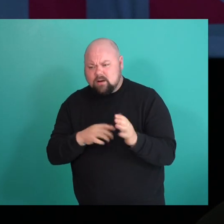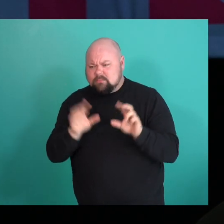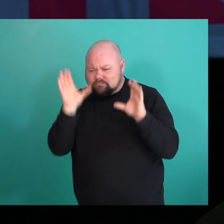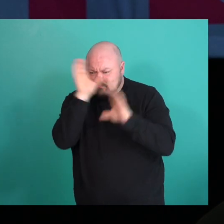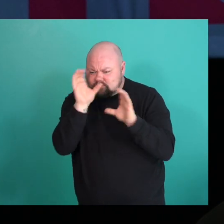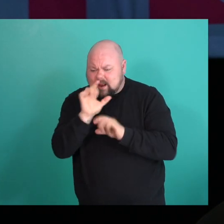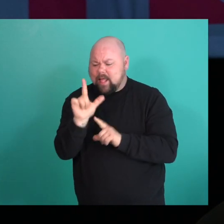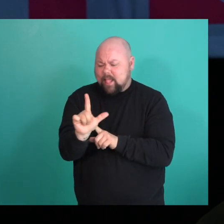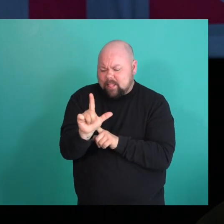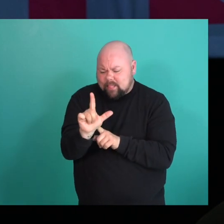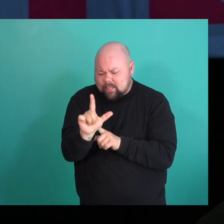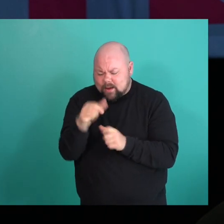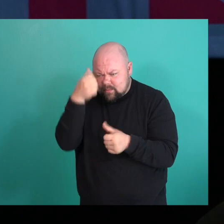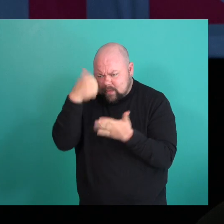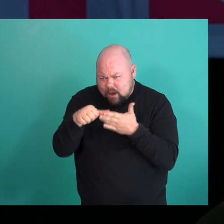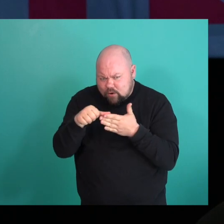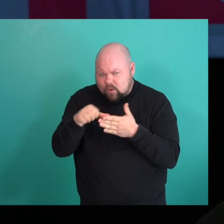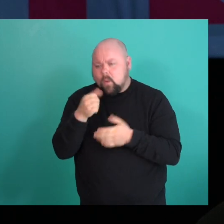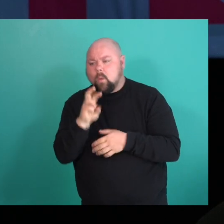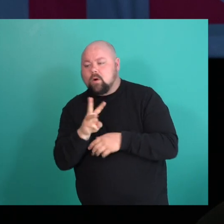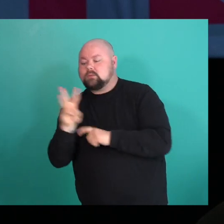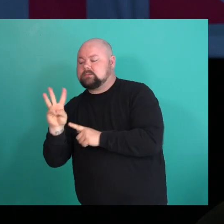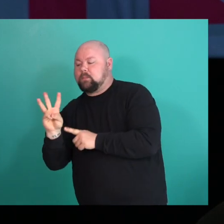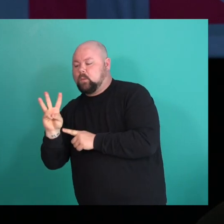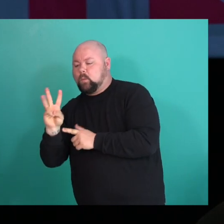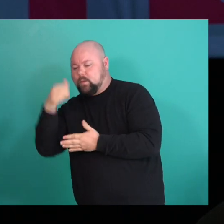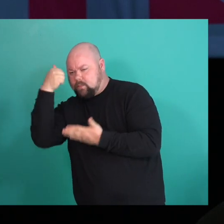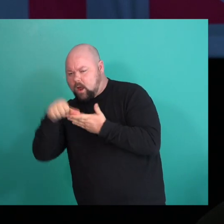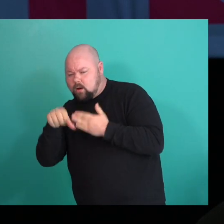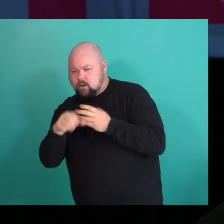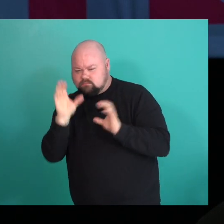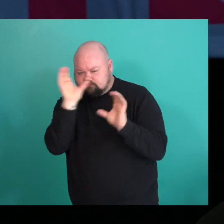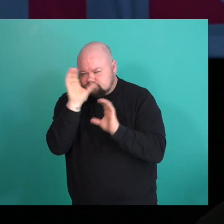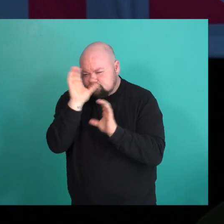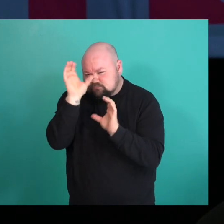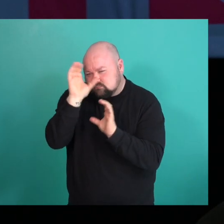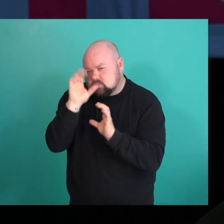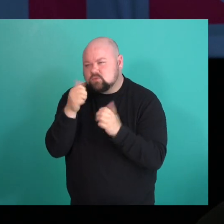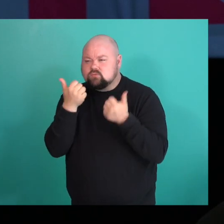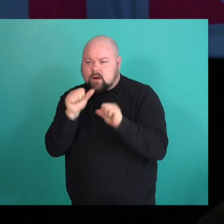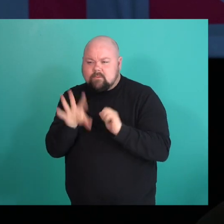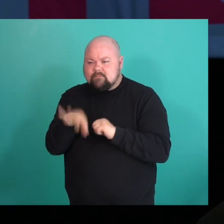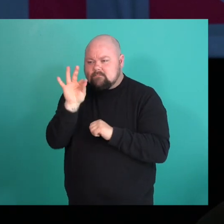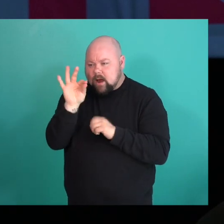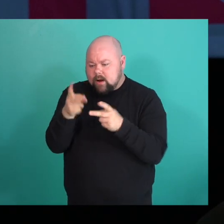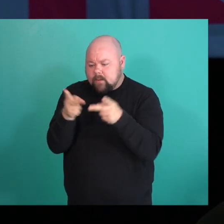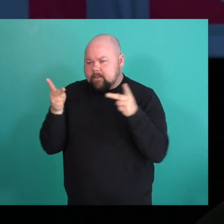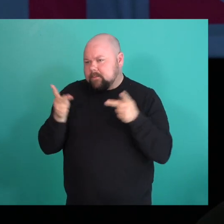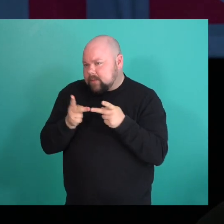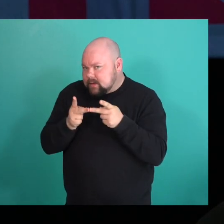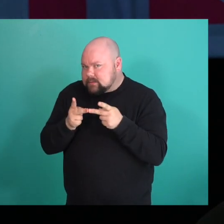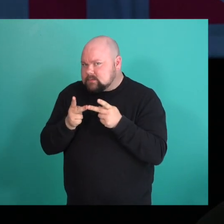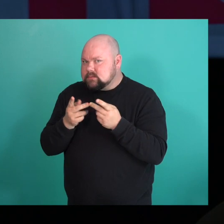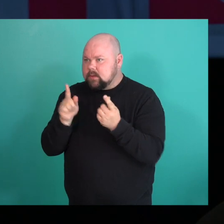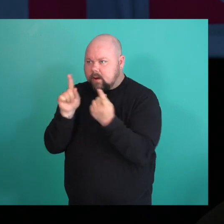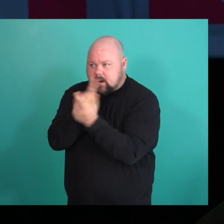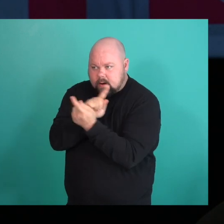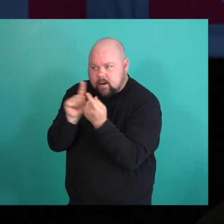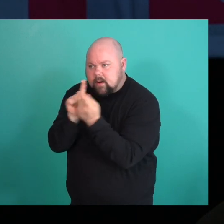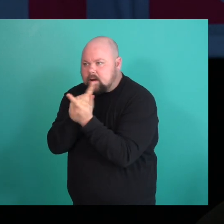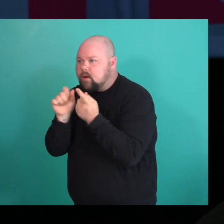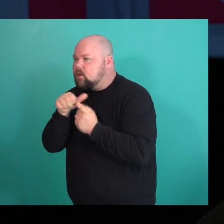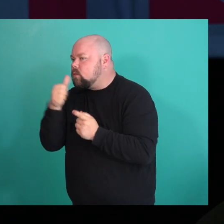and all of the things that started with W. To see if we could find places that we might be able to find other